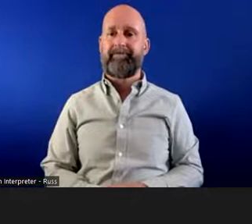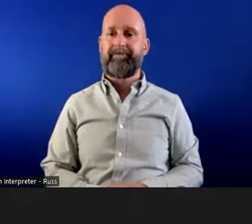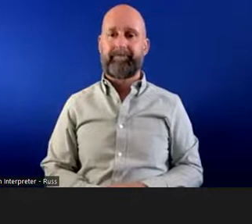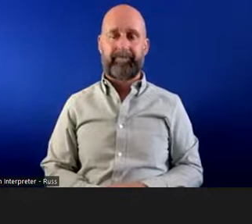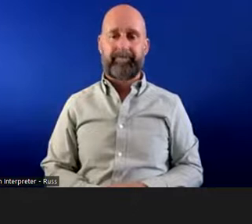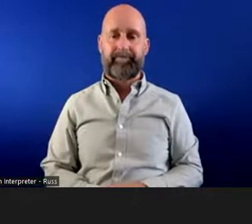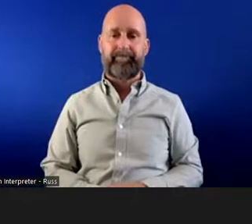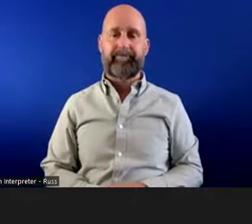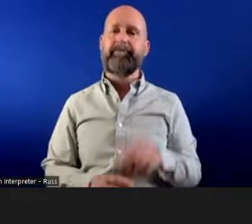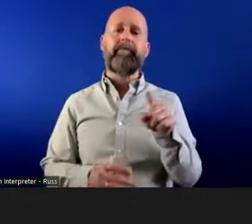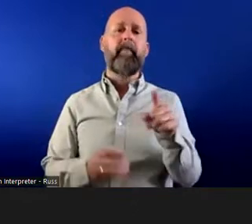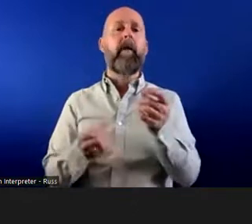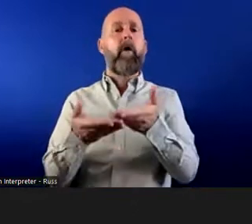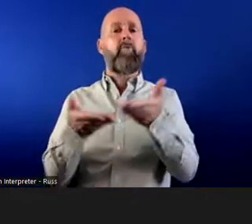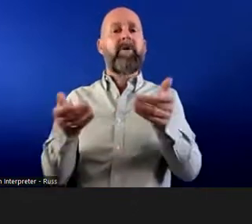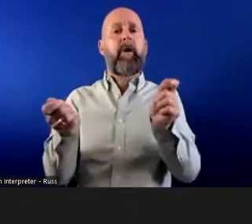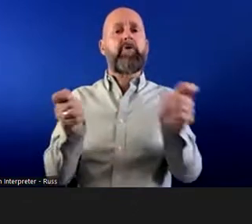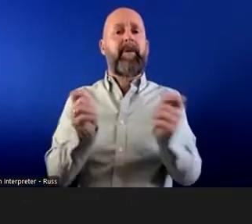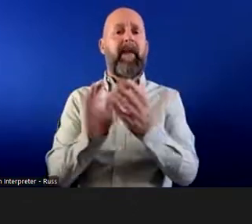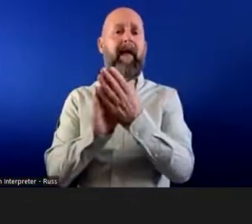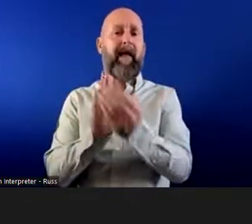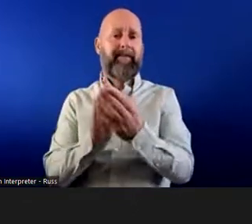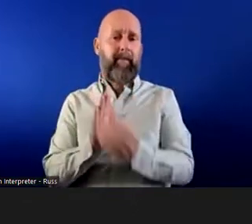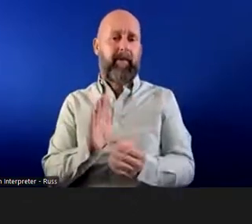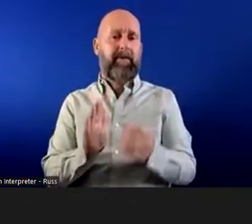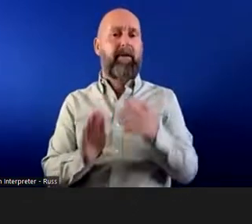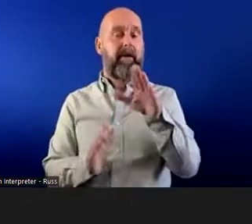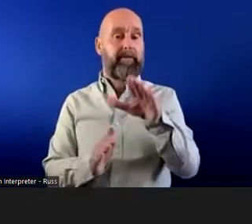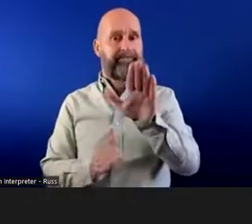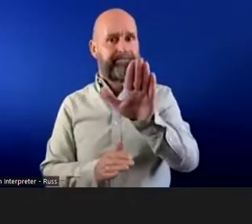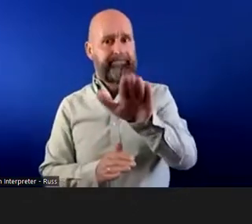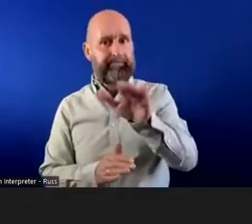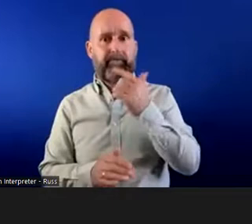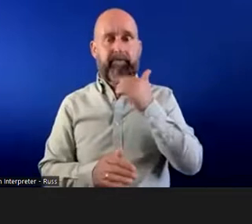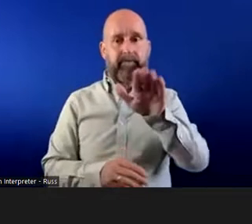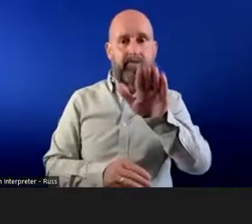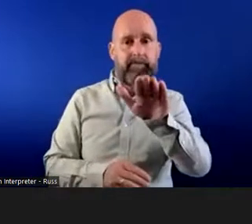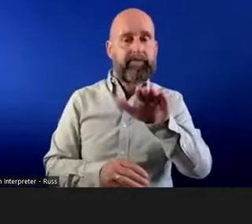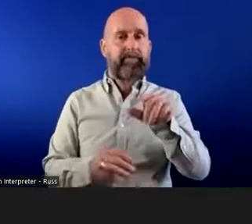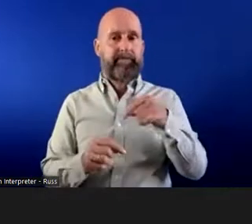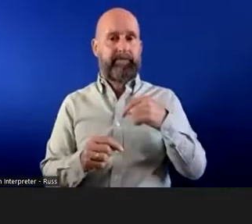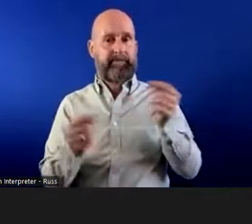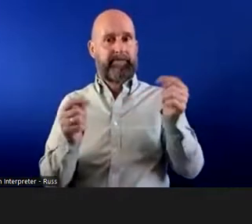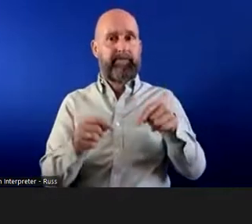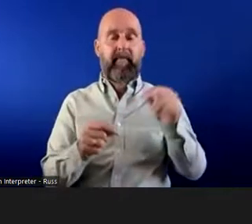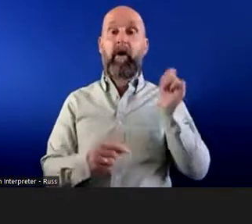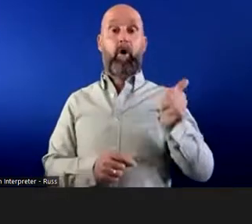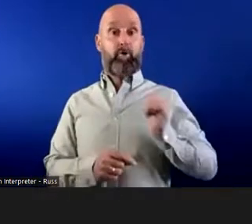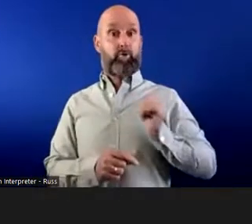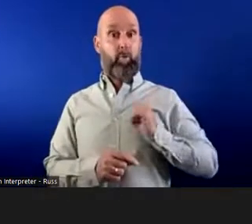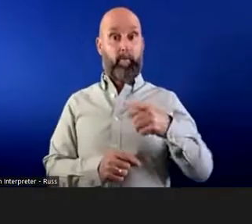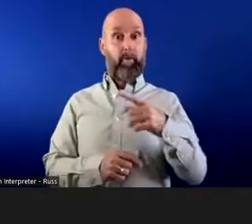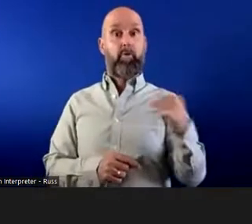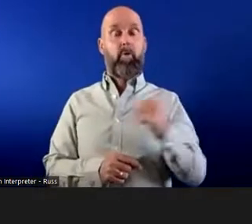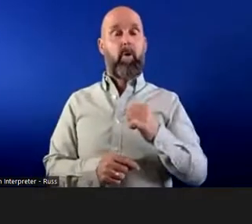So examples of reasonable adjustments, and I would say, and I would really emphasise, that rather than assume, as an employer, you really should,